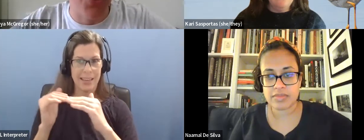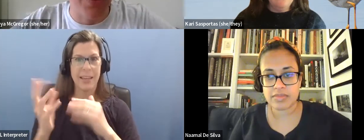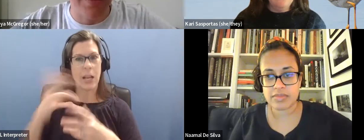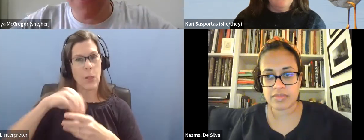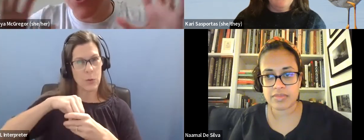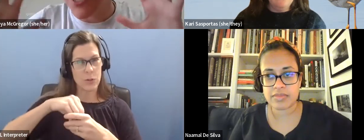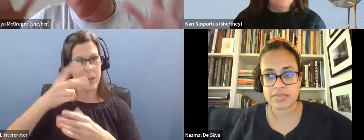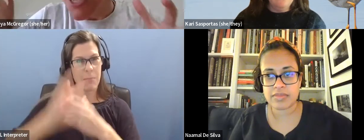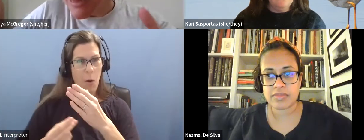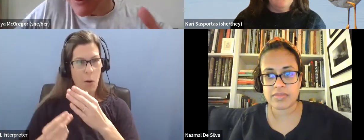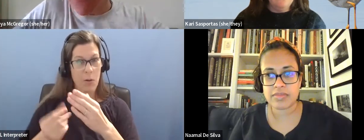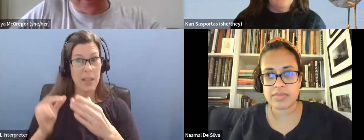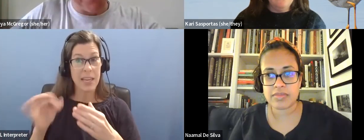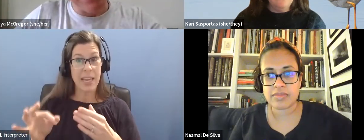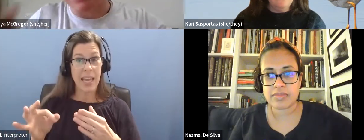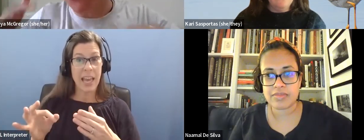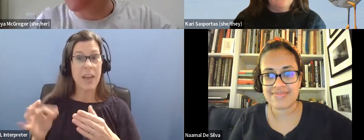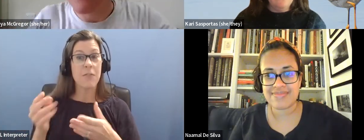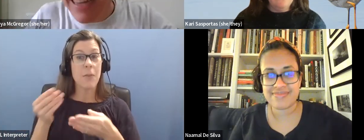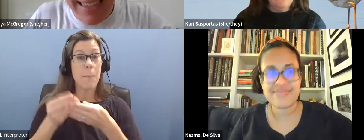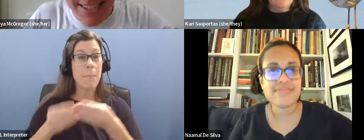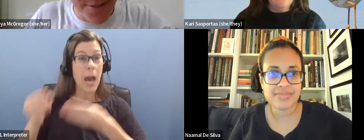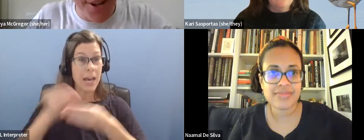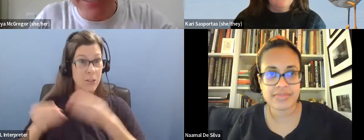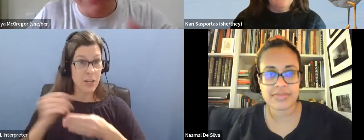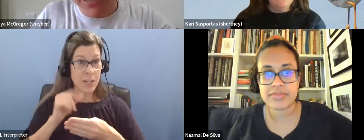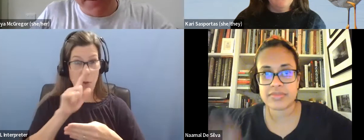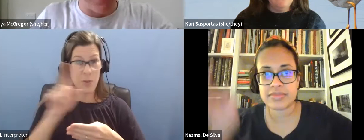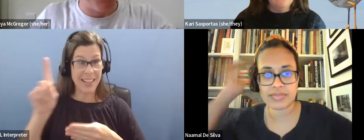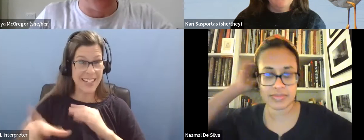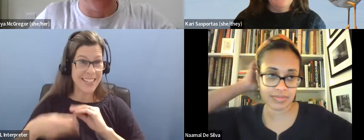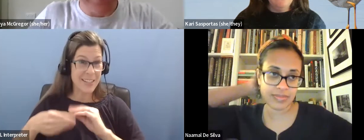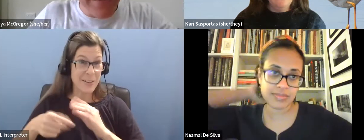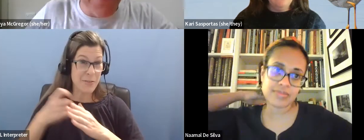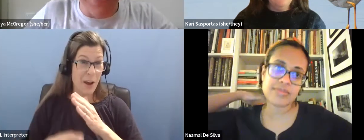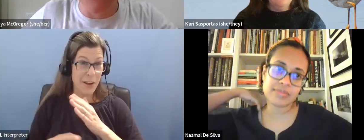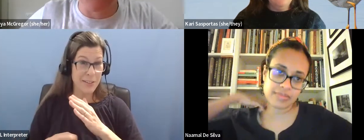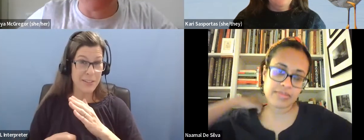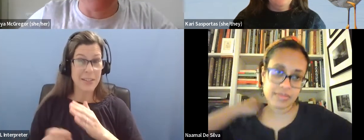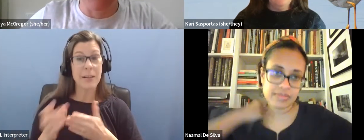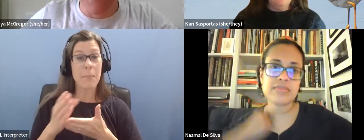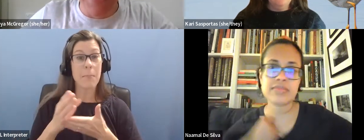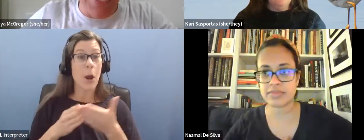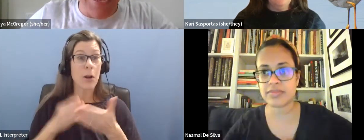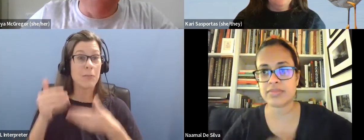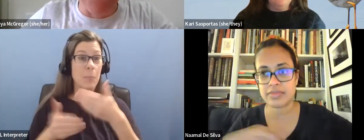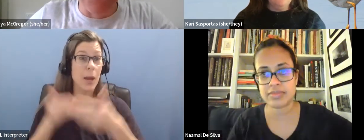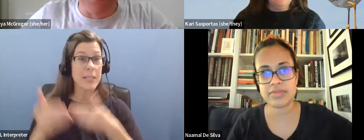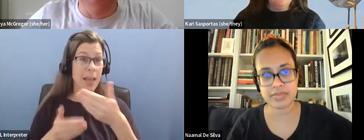So, if you just budget for them, they're not really an additional cost. It's just part of the process.